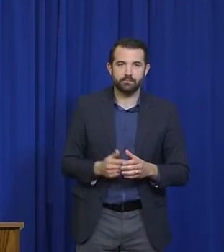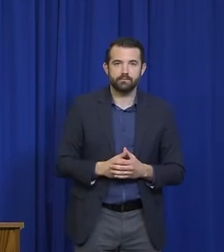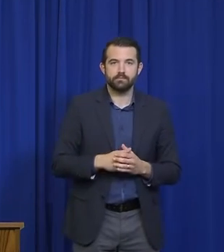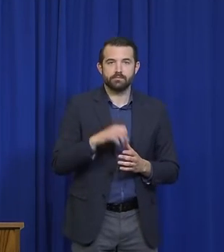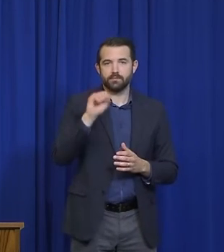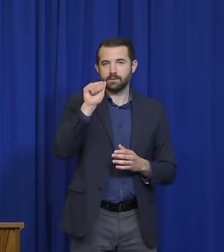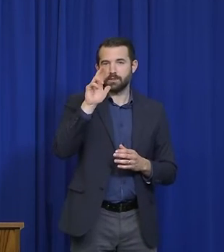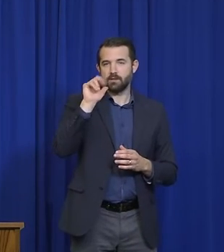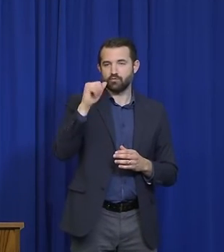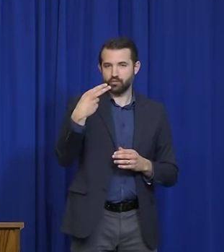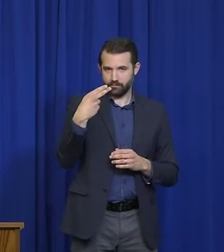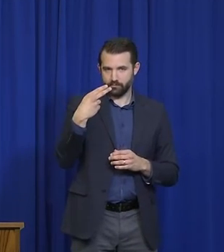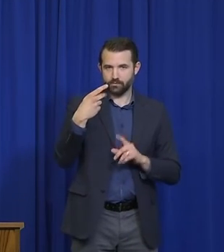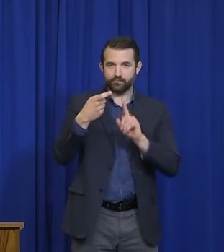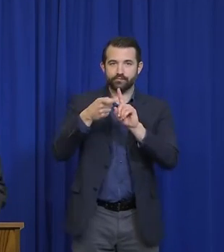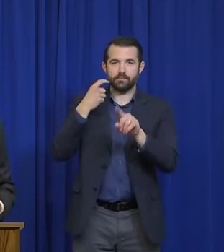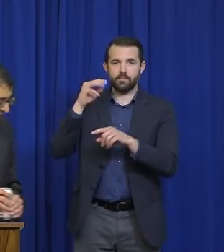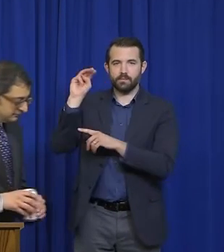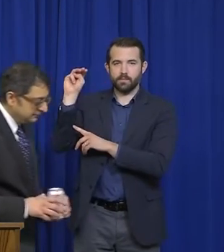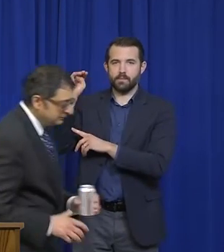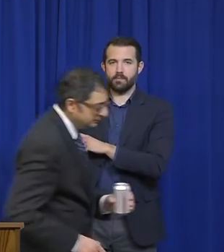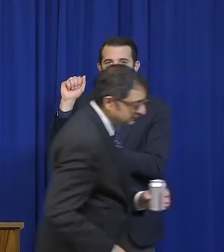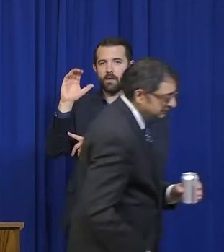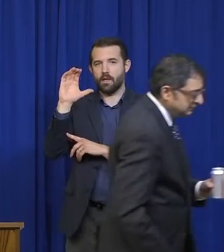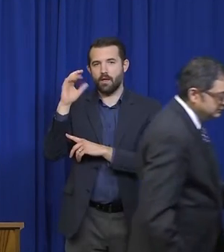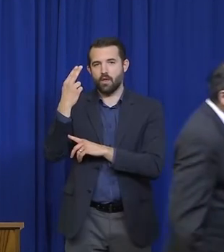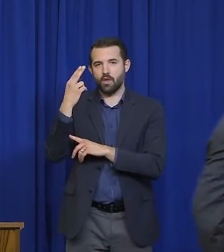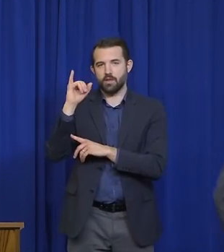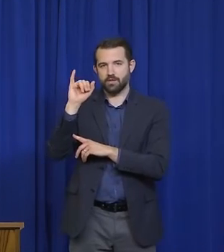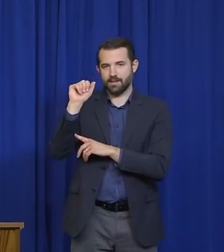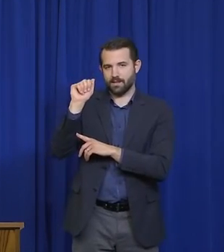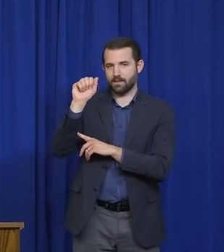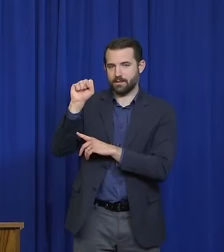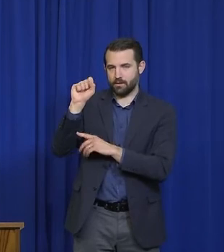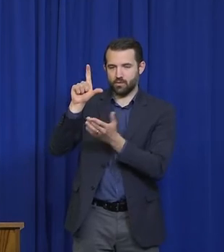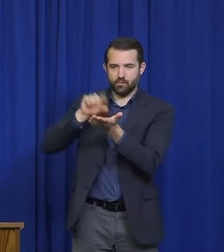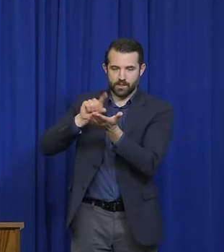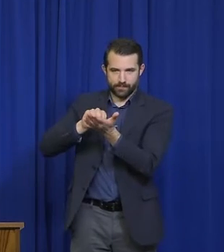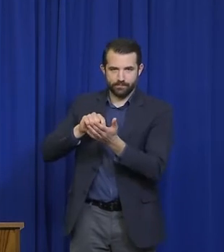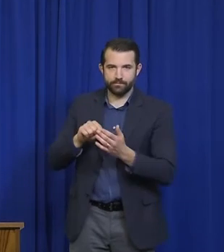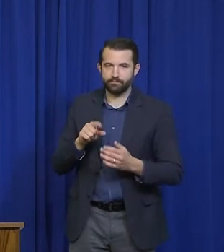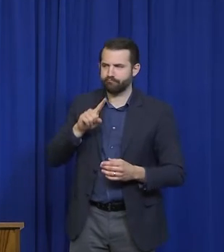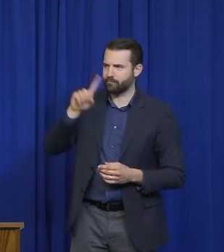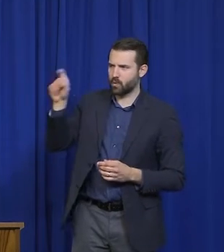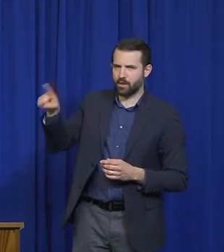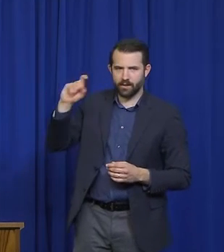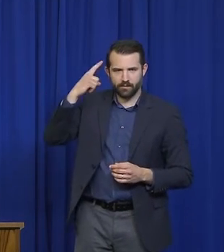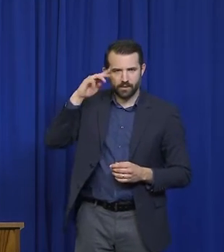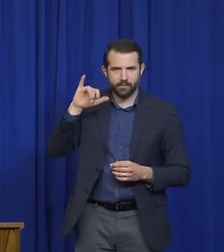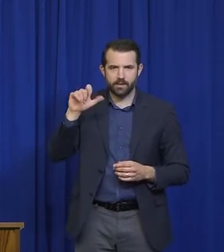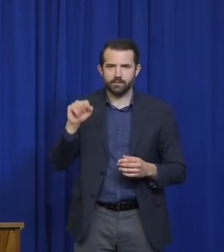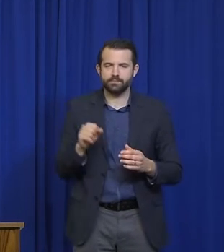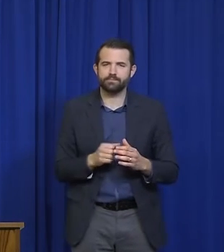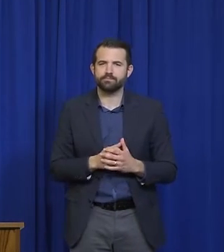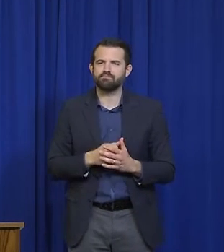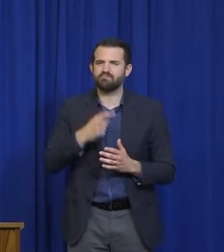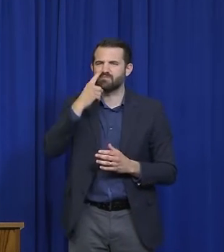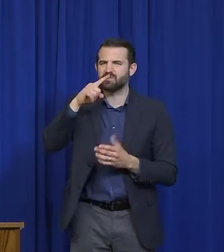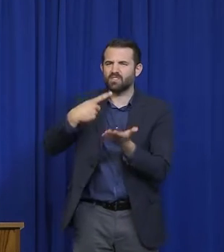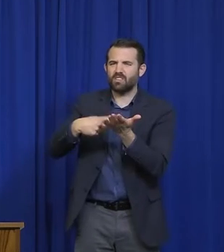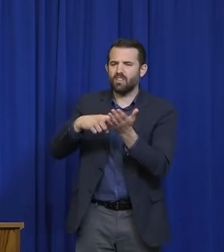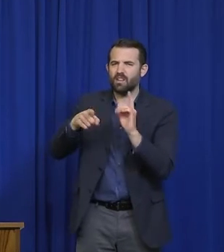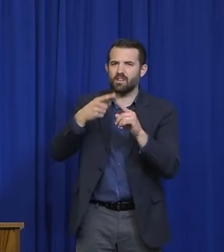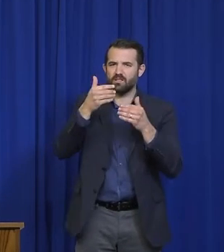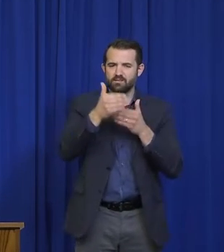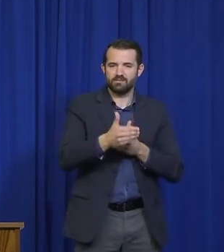question is directed to Governor Mills. Governor, first, could you clarify if Stage 3's hoped-for time frame